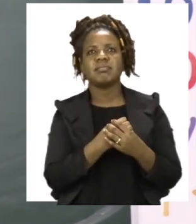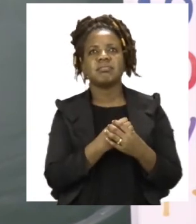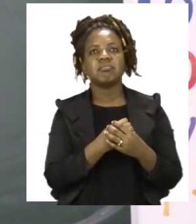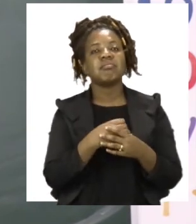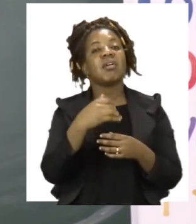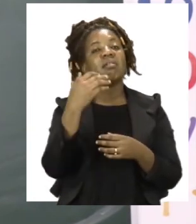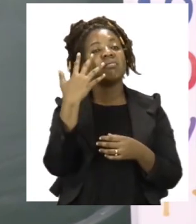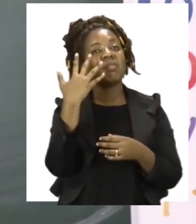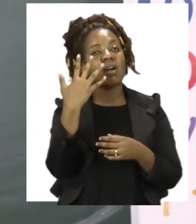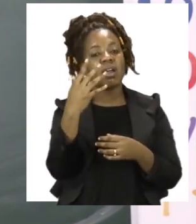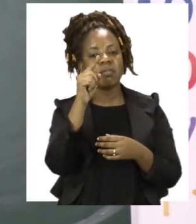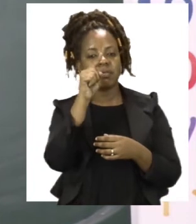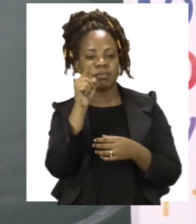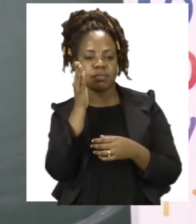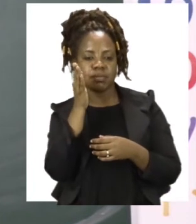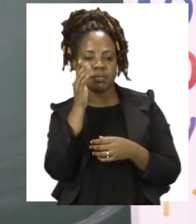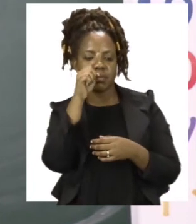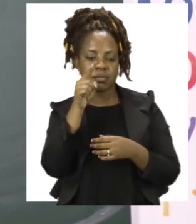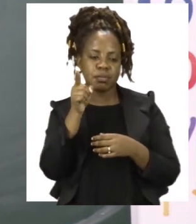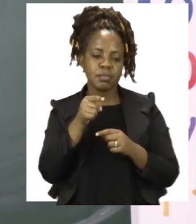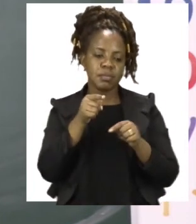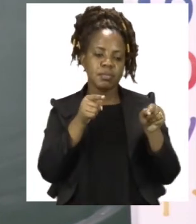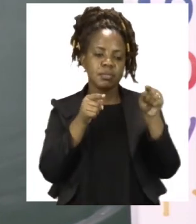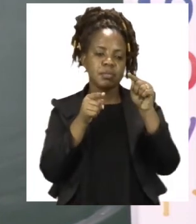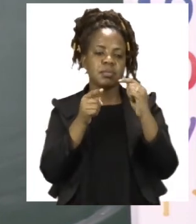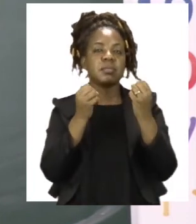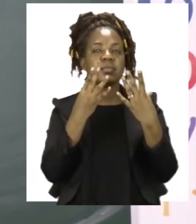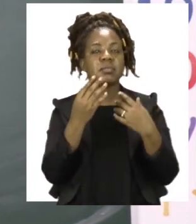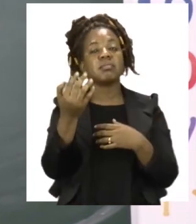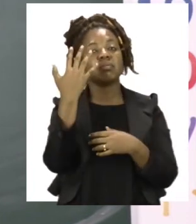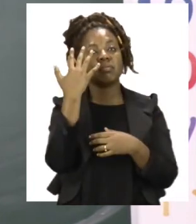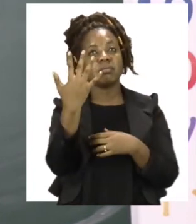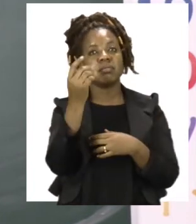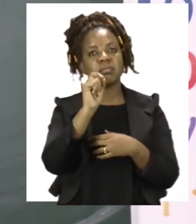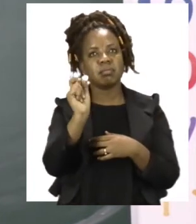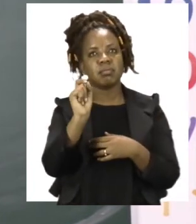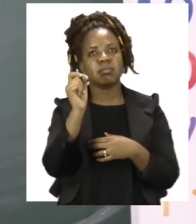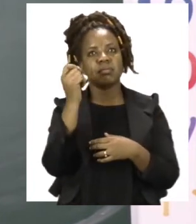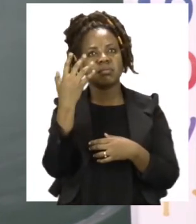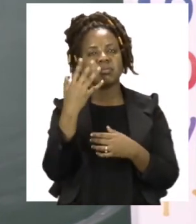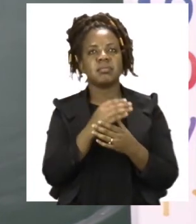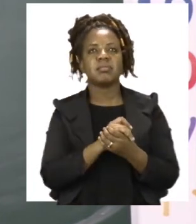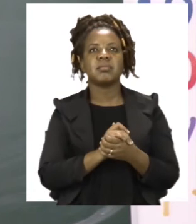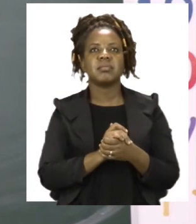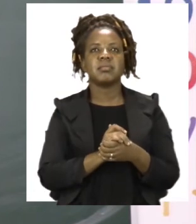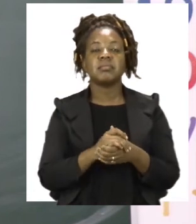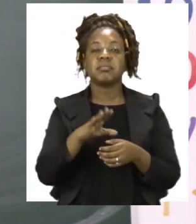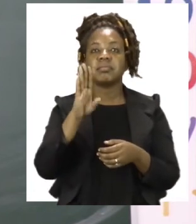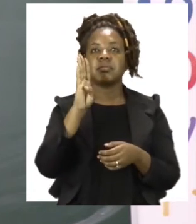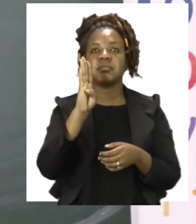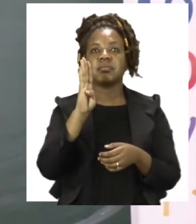five sides. So, I'd like you to please write five and then it says how